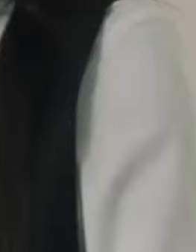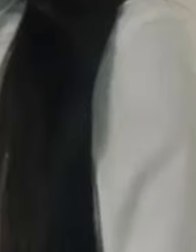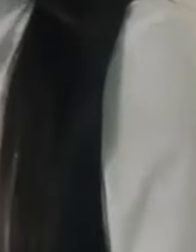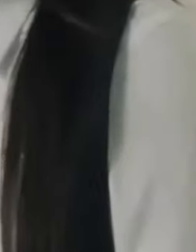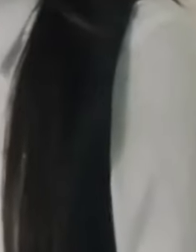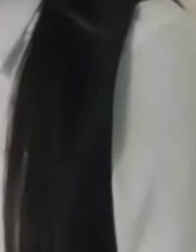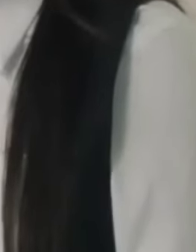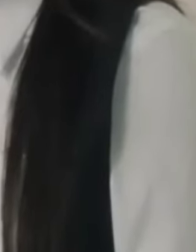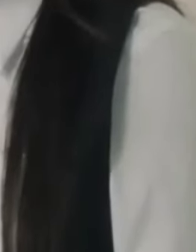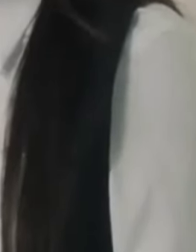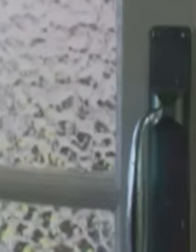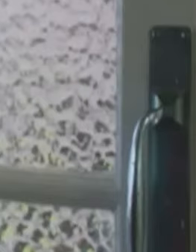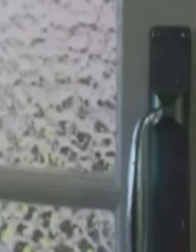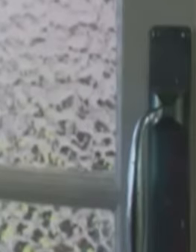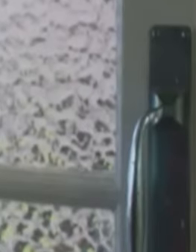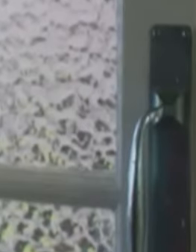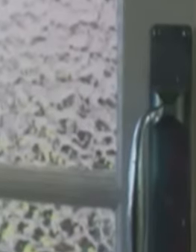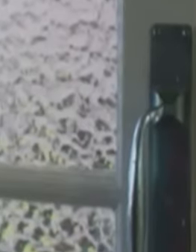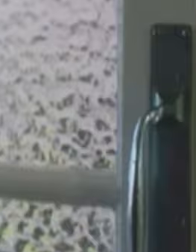waitress.